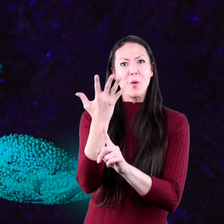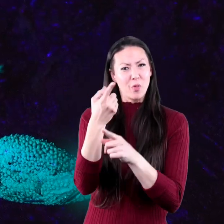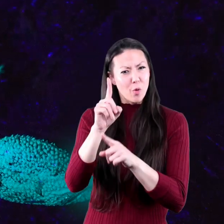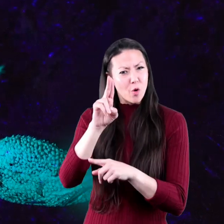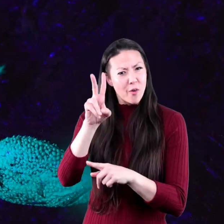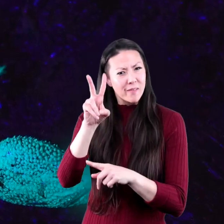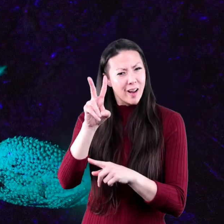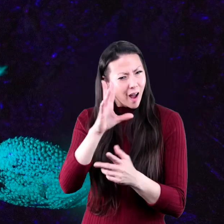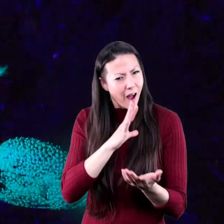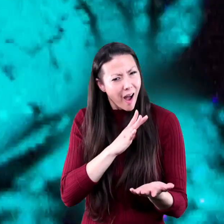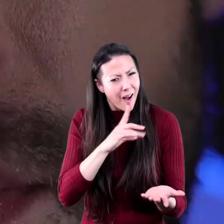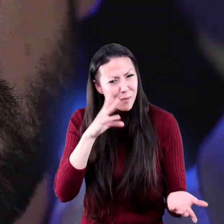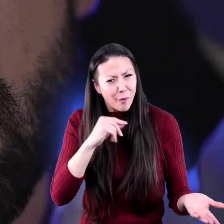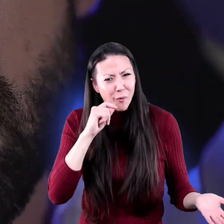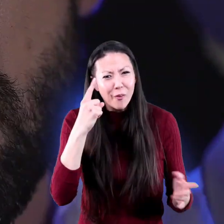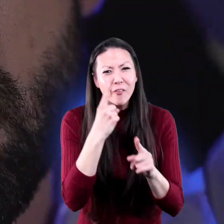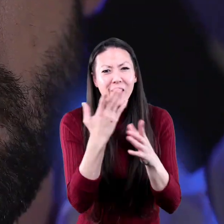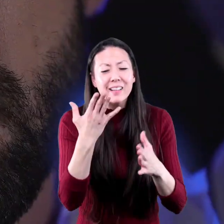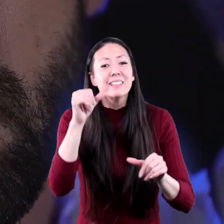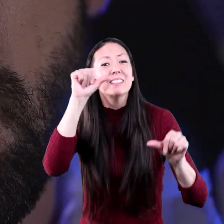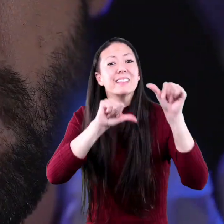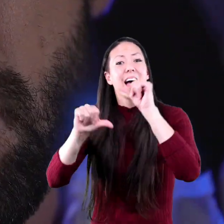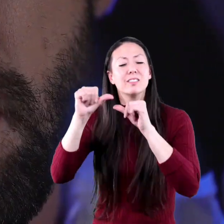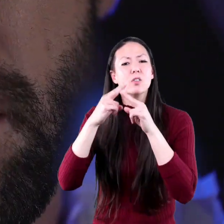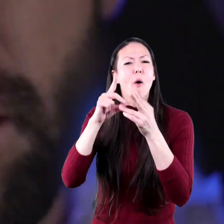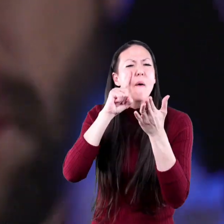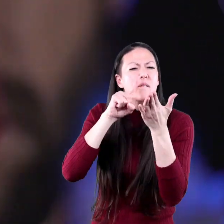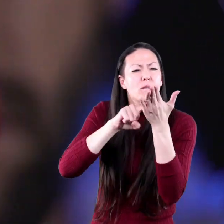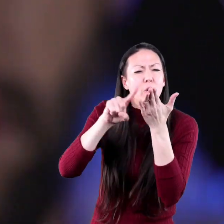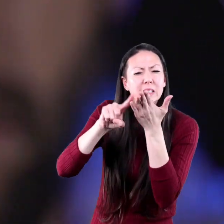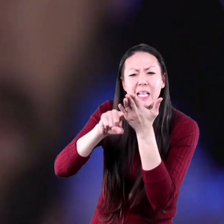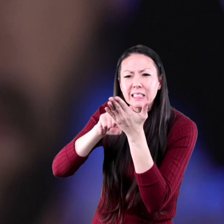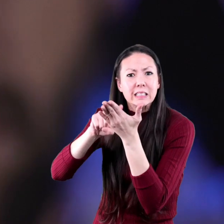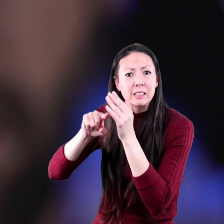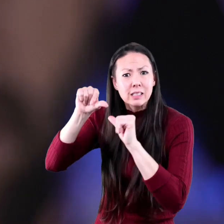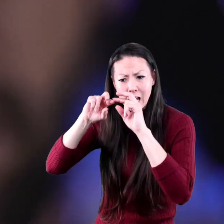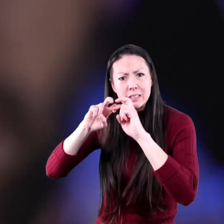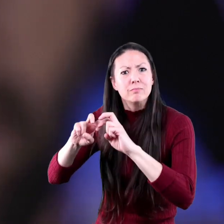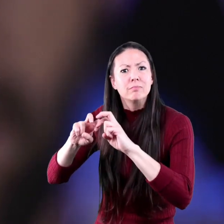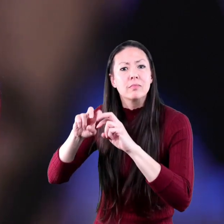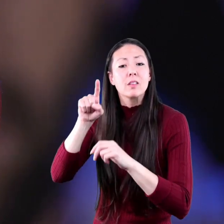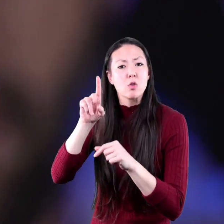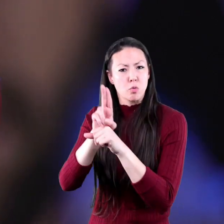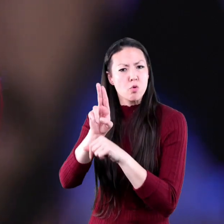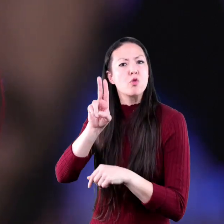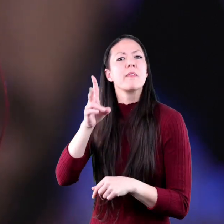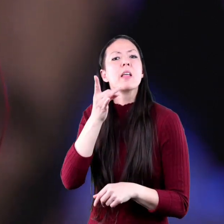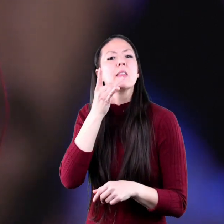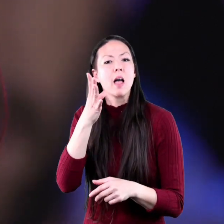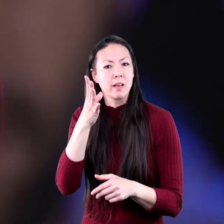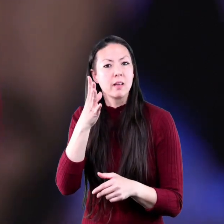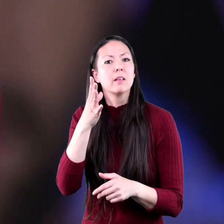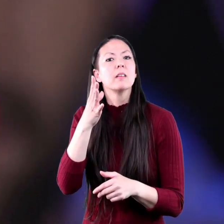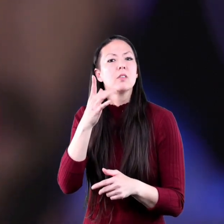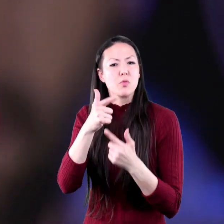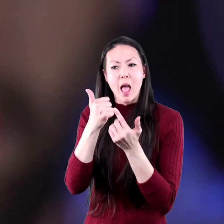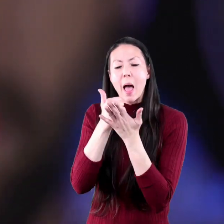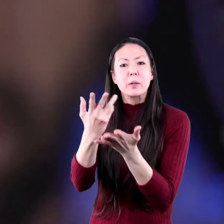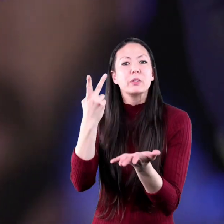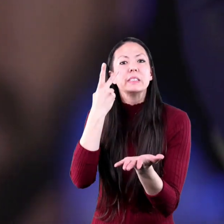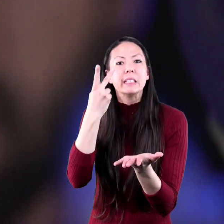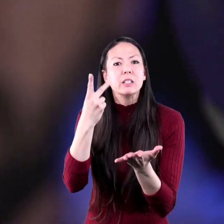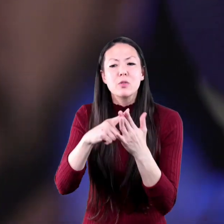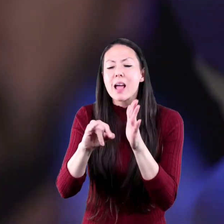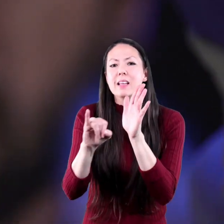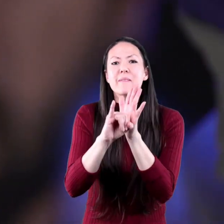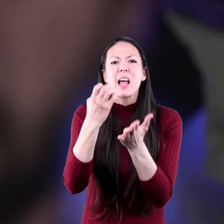Pretty cool! Scientists, called forensic scientists, use ultraviolet light or a black light to help them